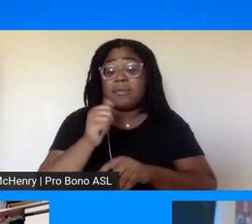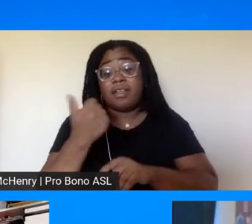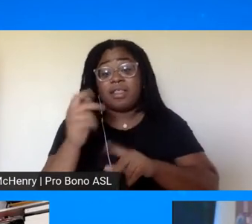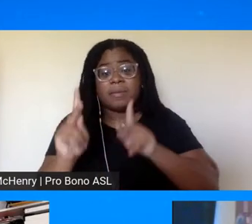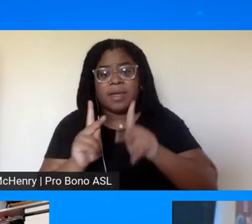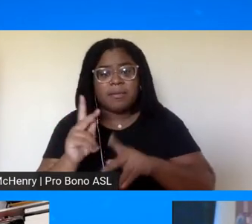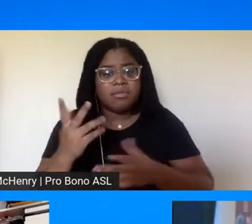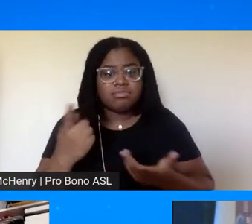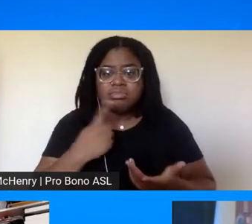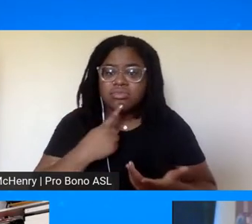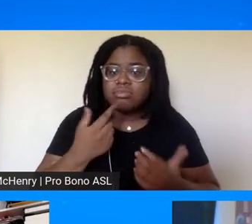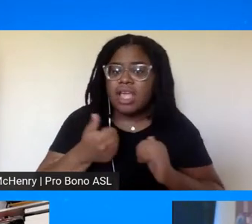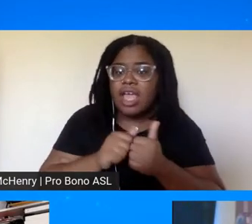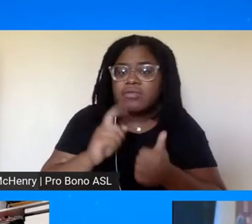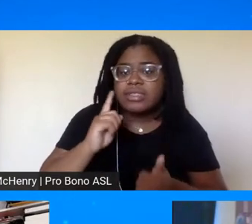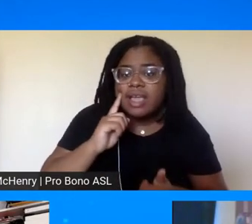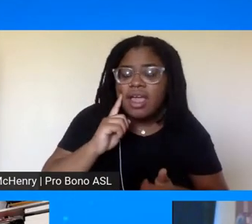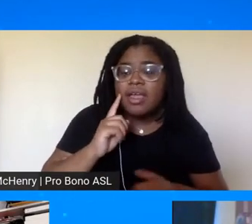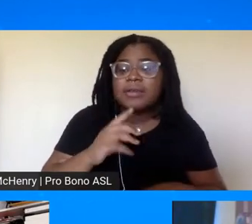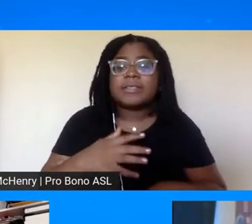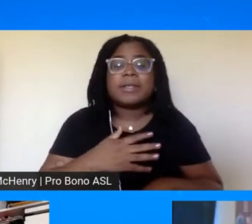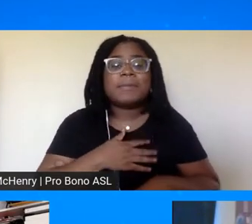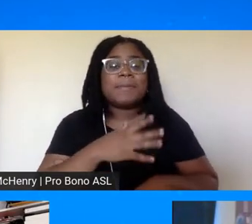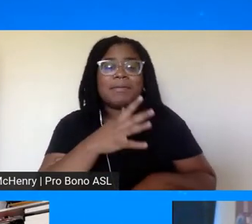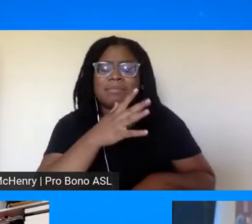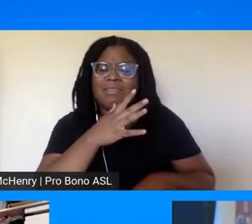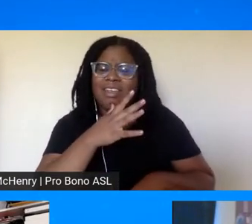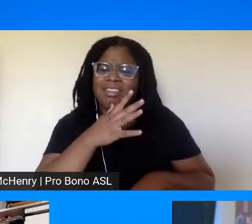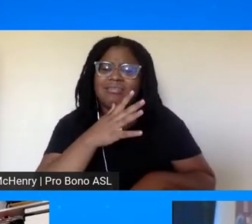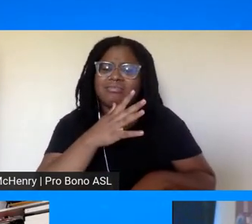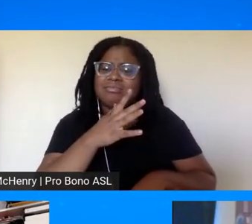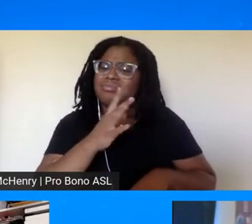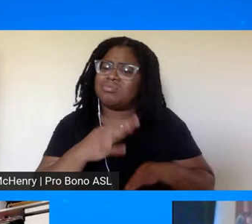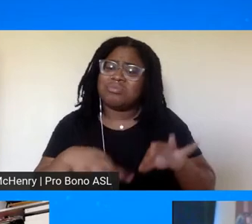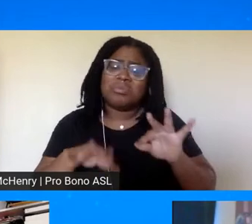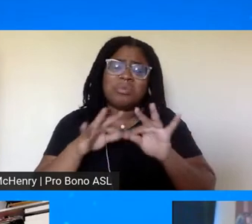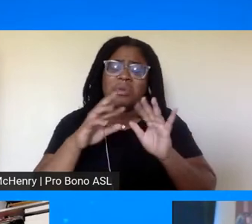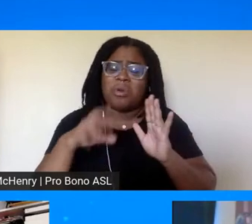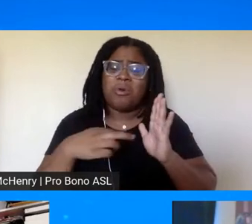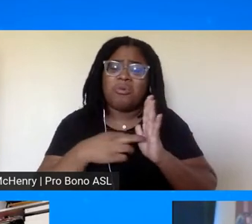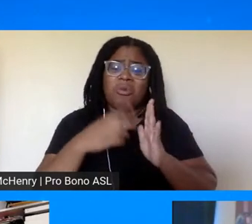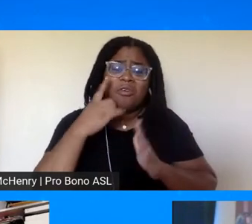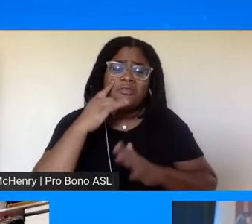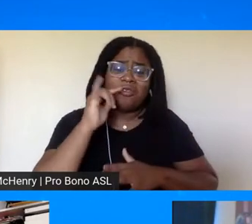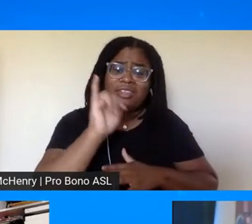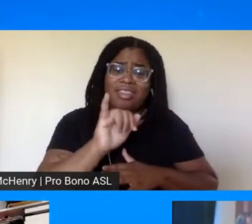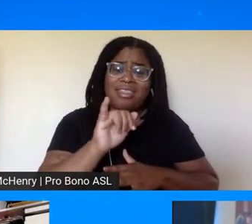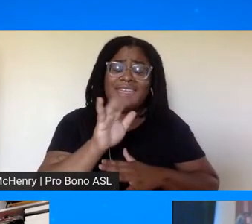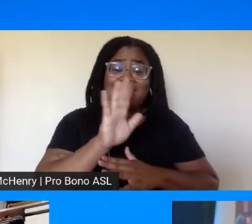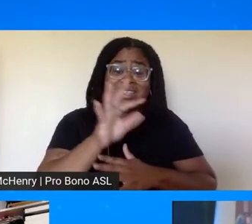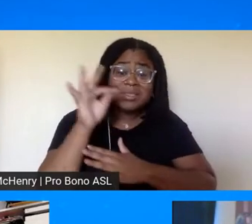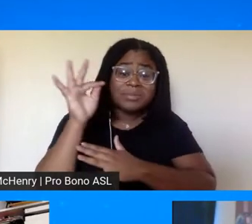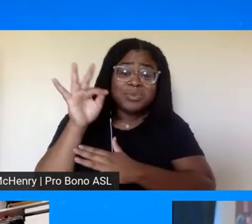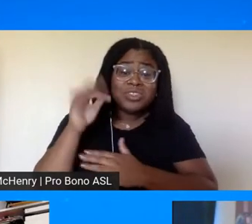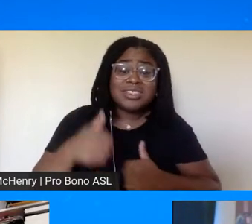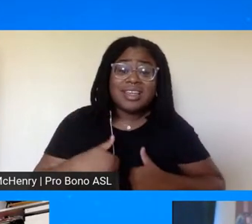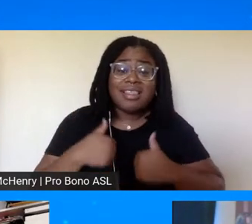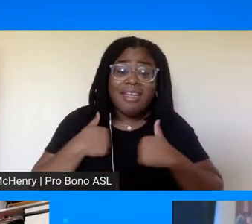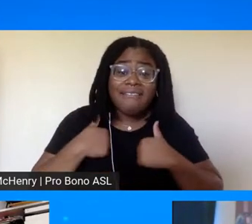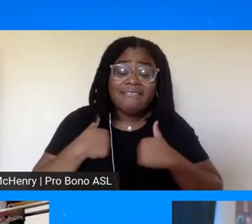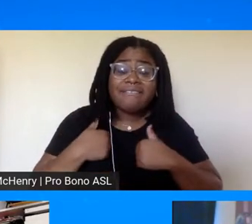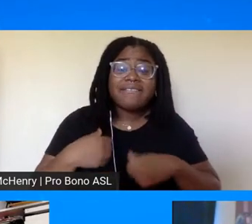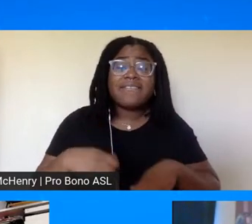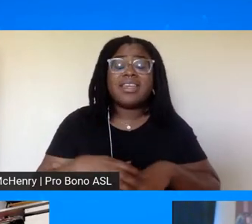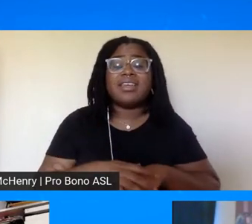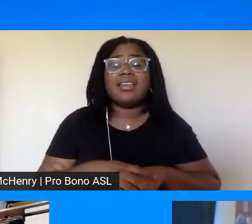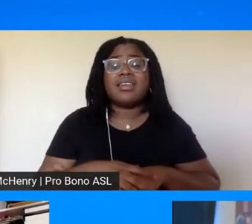does this sound you know play off my mother played a substantial role in that throughout his preaching life um and and when she was